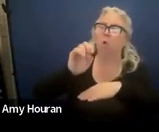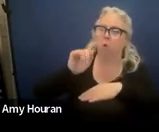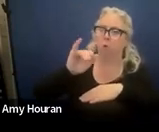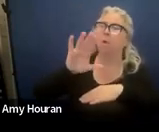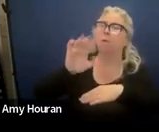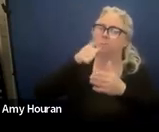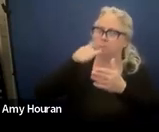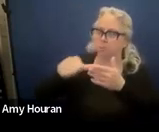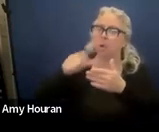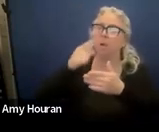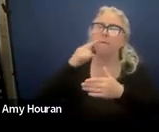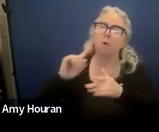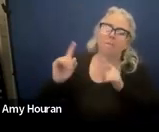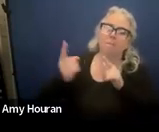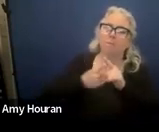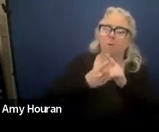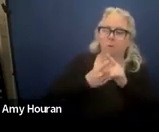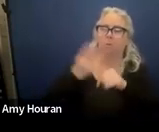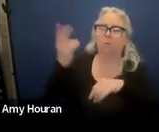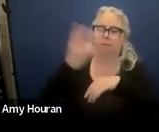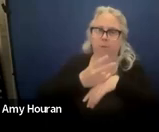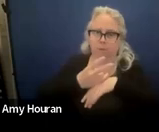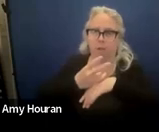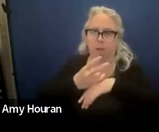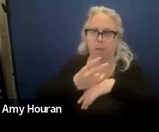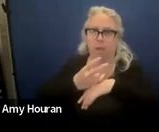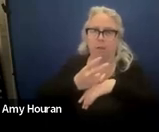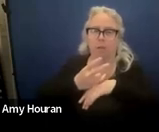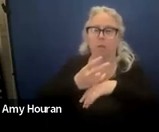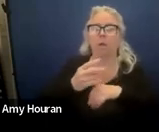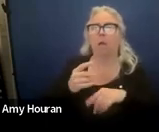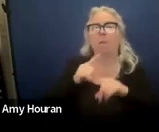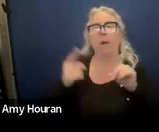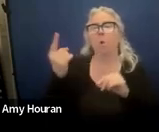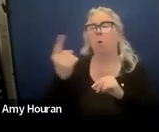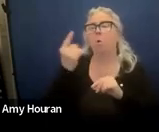but they cannot only if they don't attend the meeting